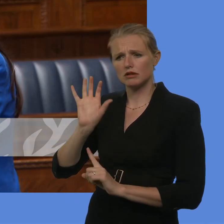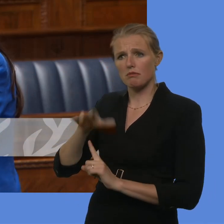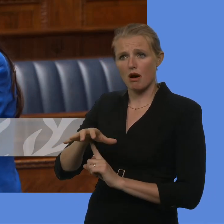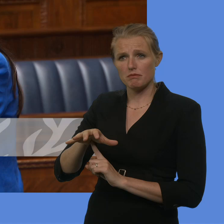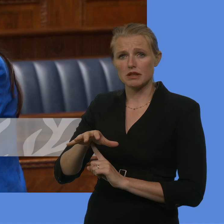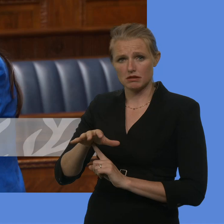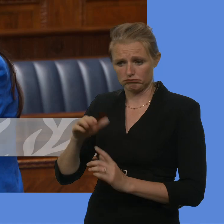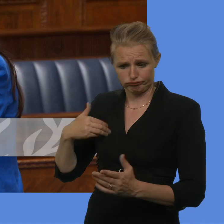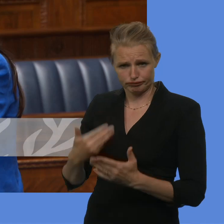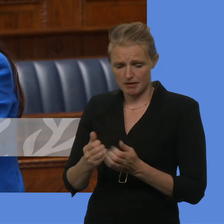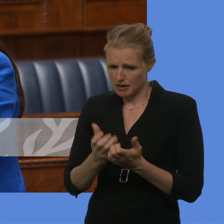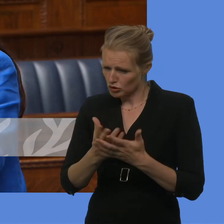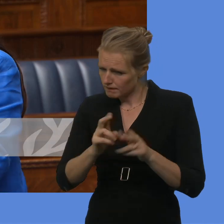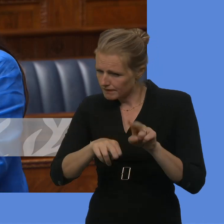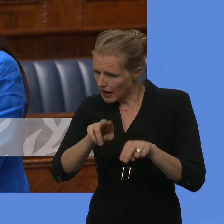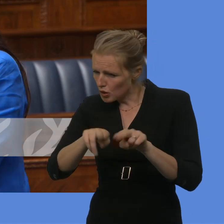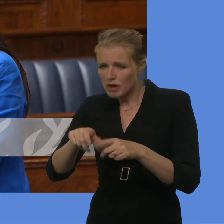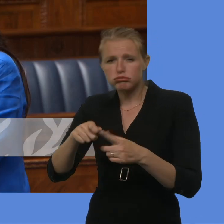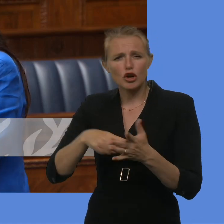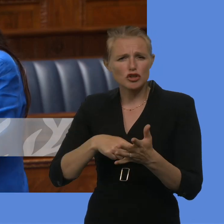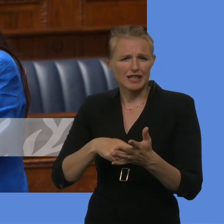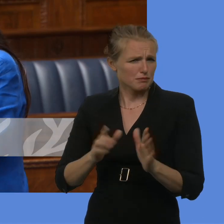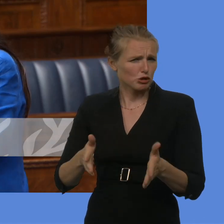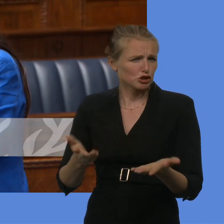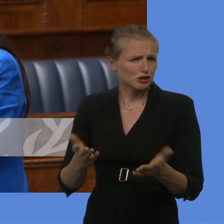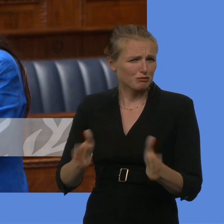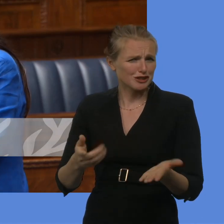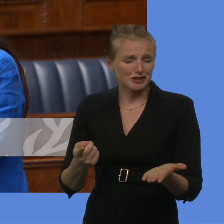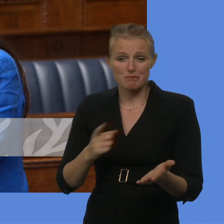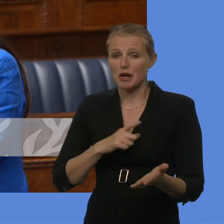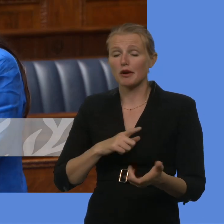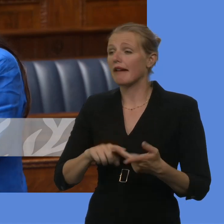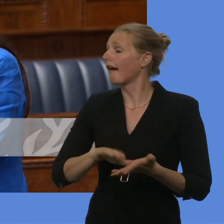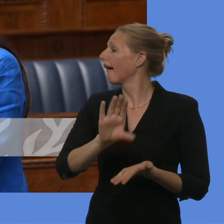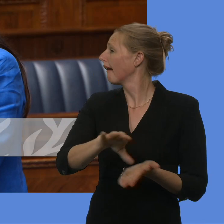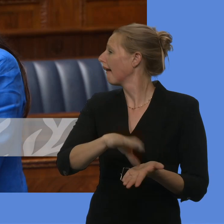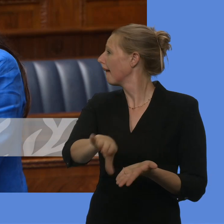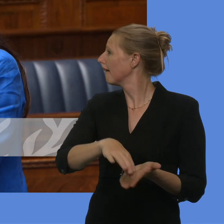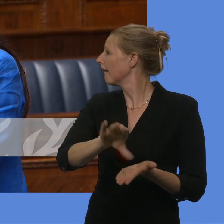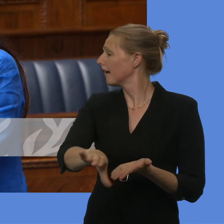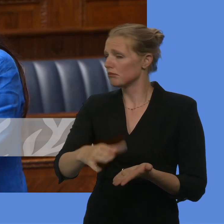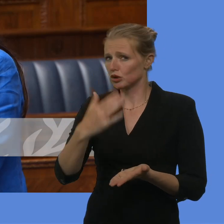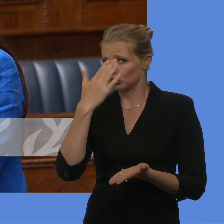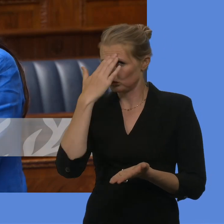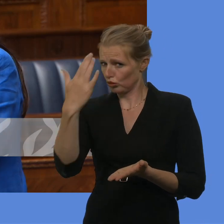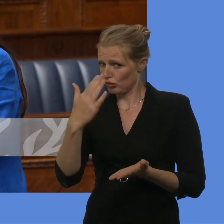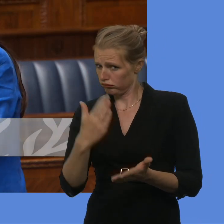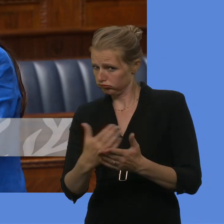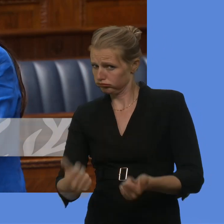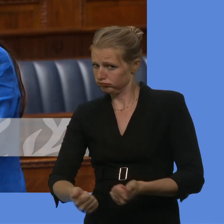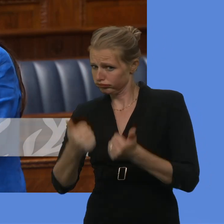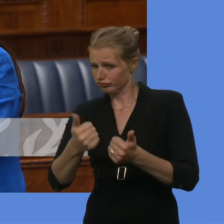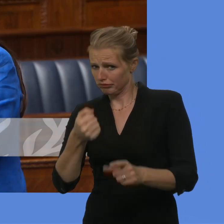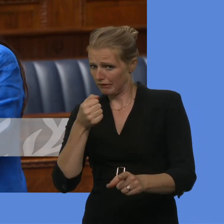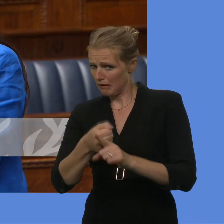that we do evaluate projects, and for good reason. You know, if we're not measuring the impact of these programmes and projects, then we don't know what impact